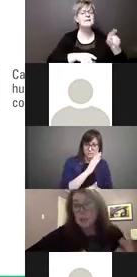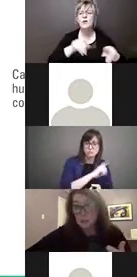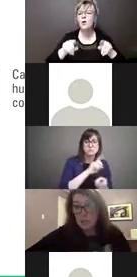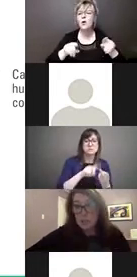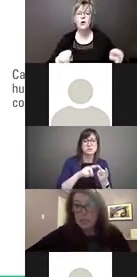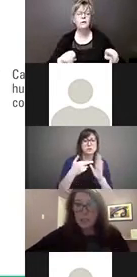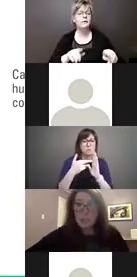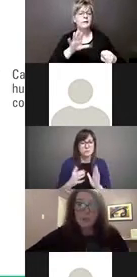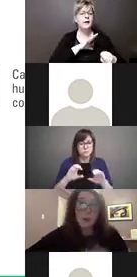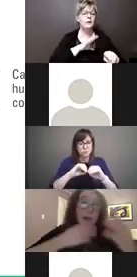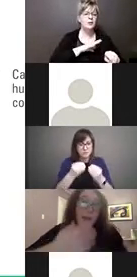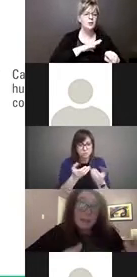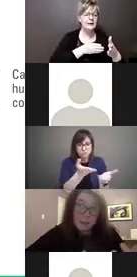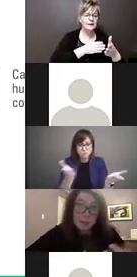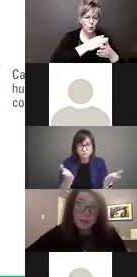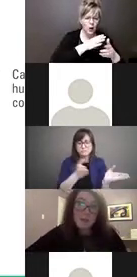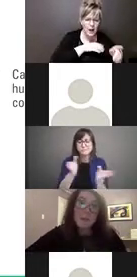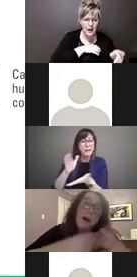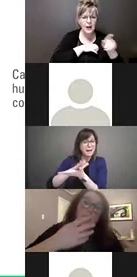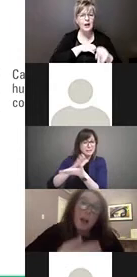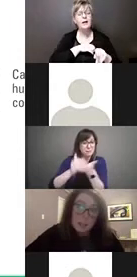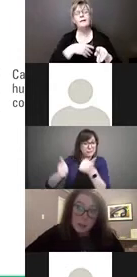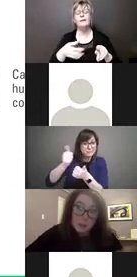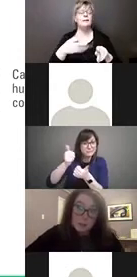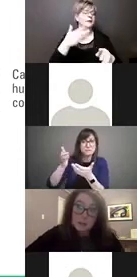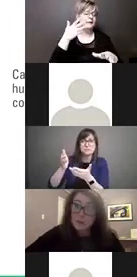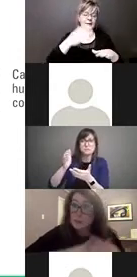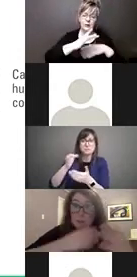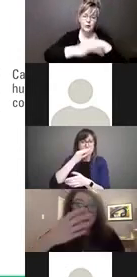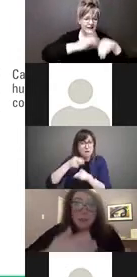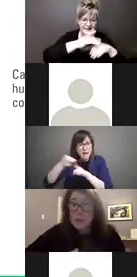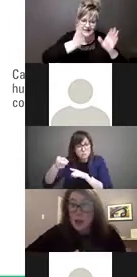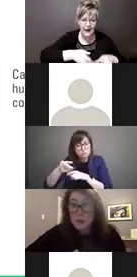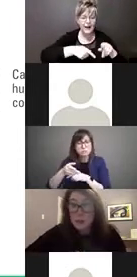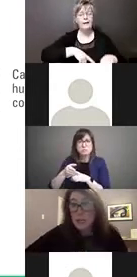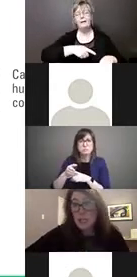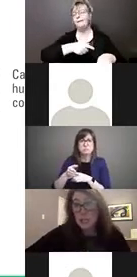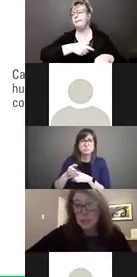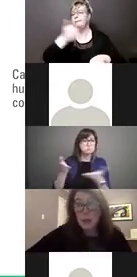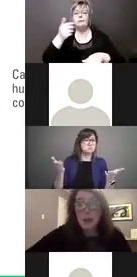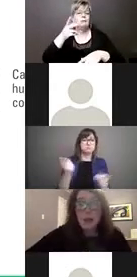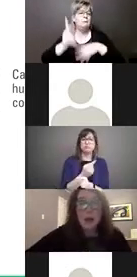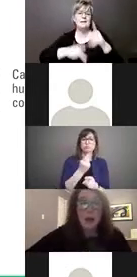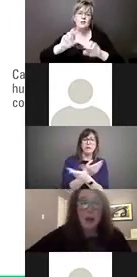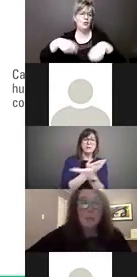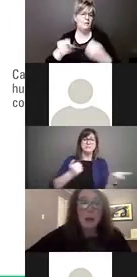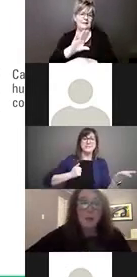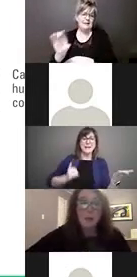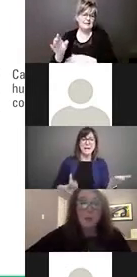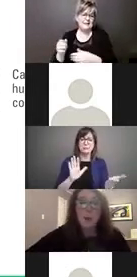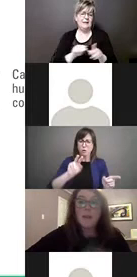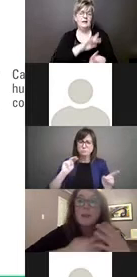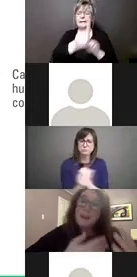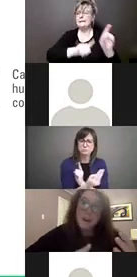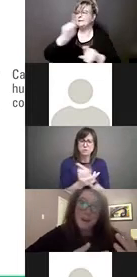representative organizations, from academics, from other experts, from just average Canadians. About